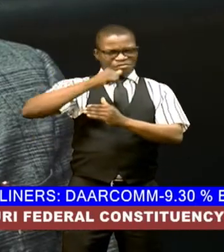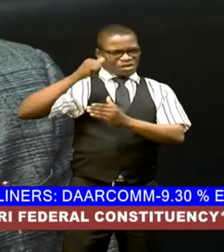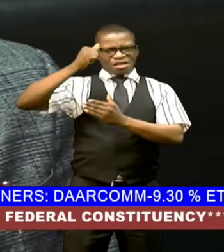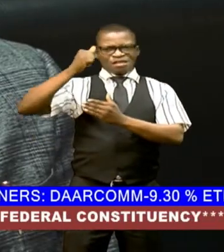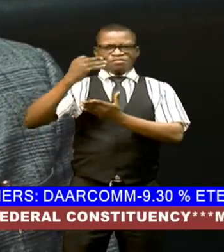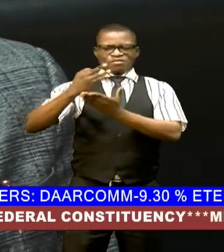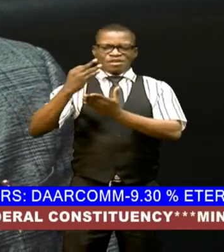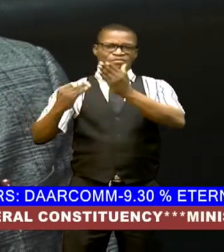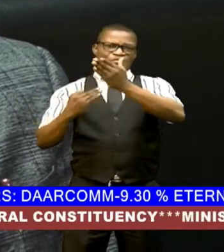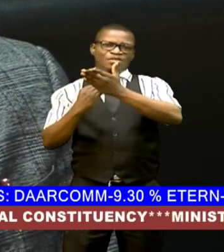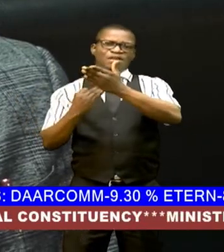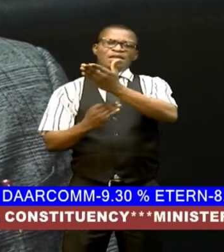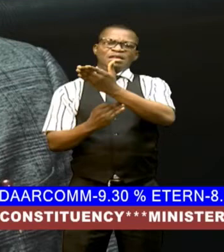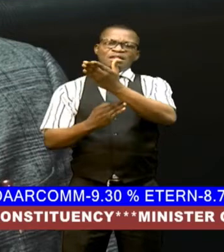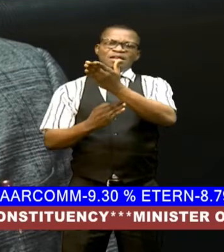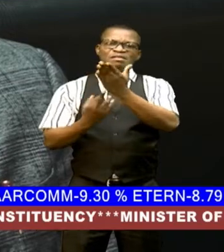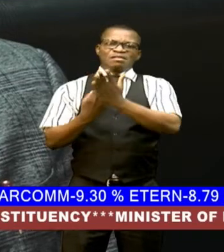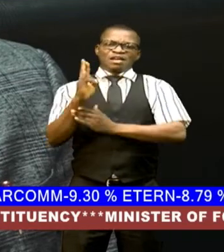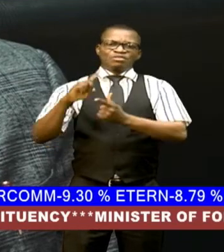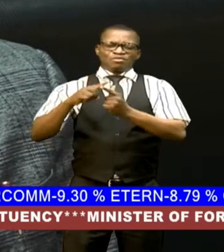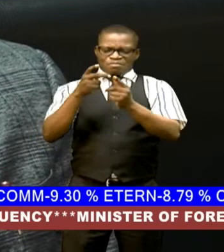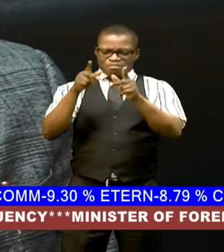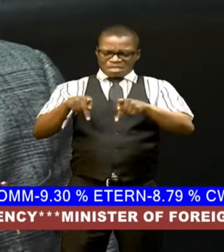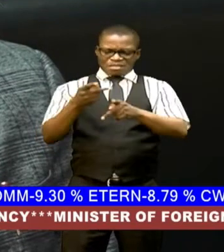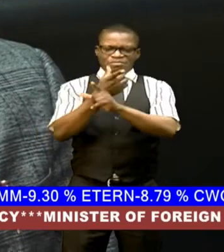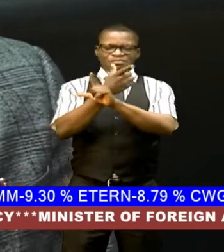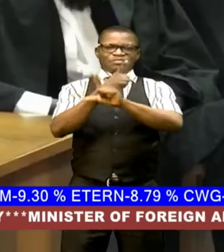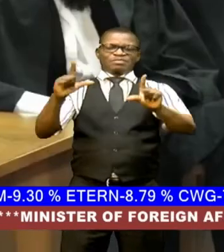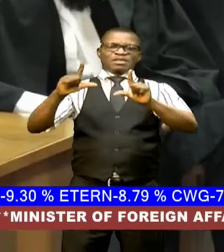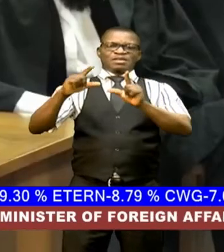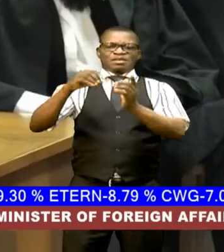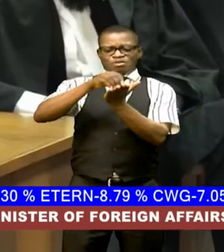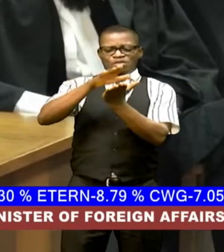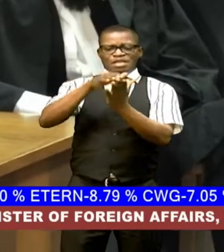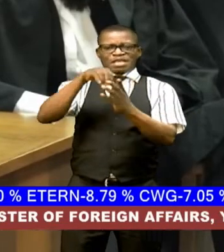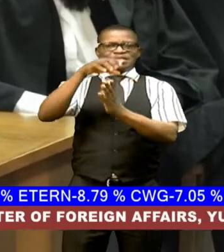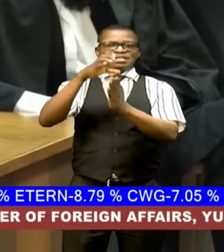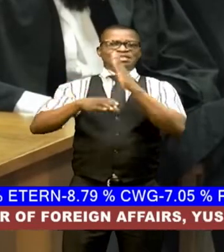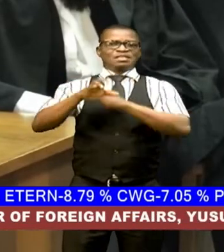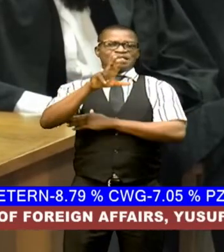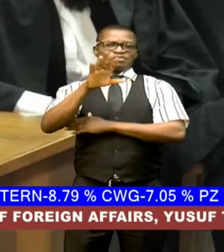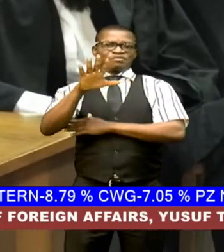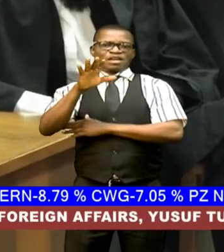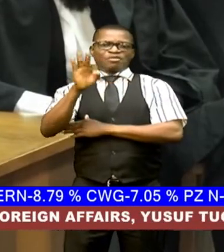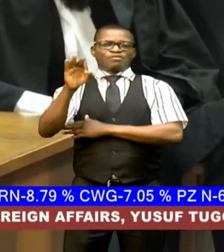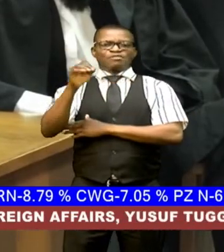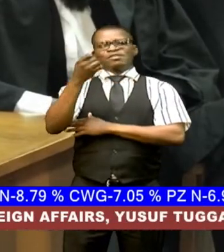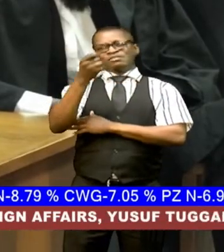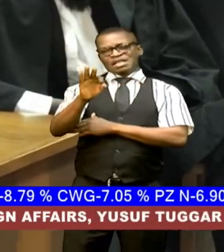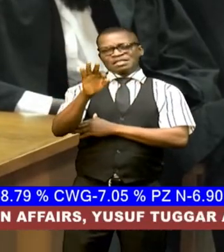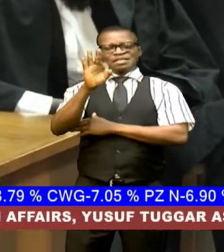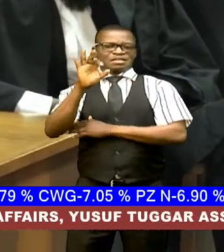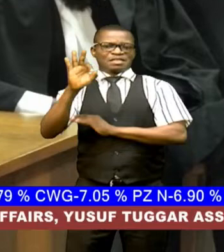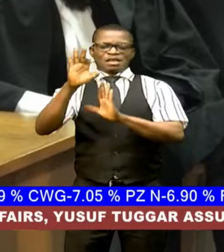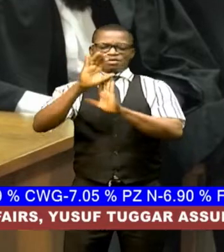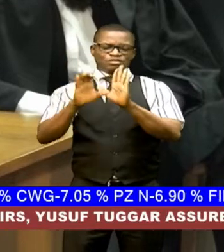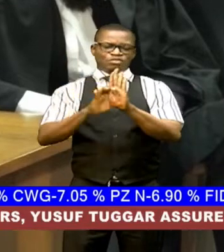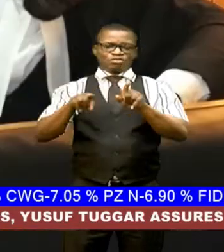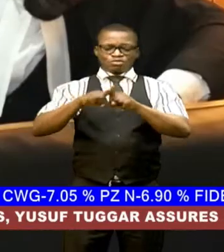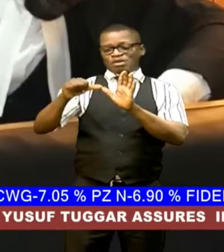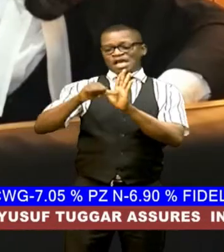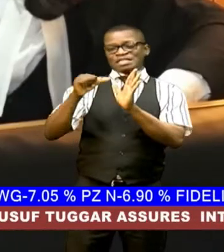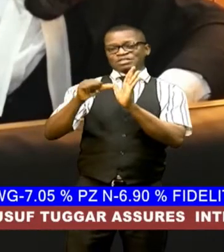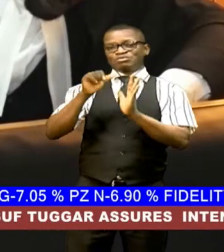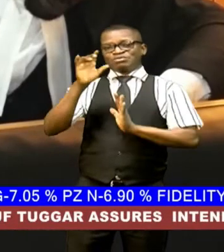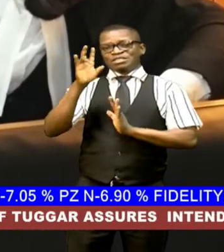rise to personal liberty preserved by the provisions of section 35 of the 1999 constitution as well as article 6